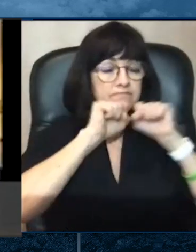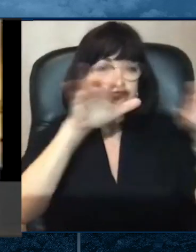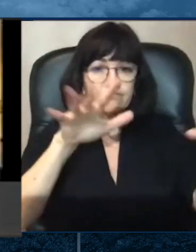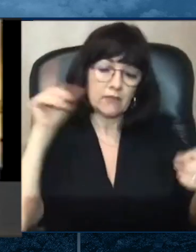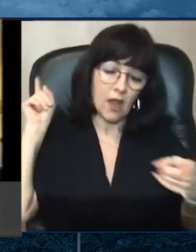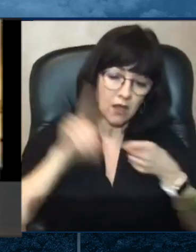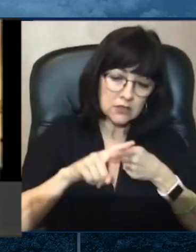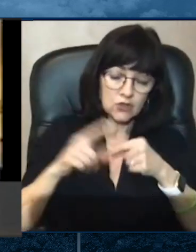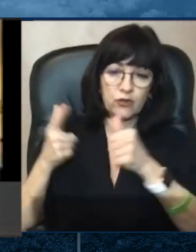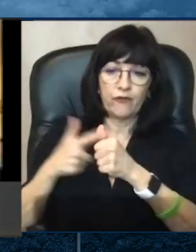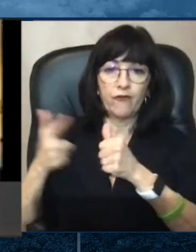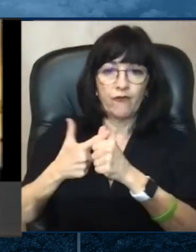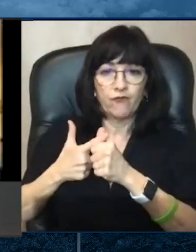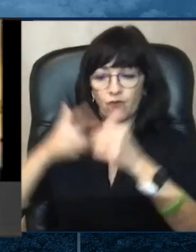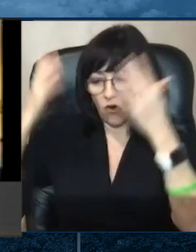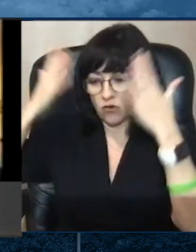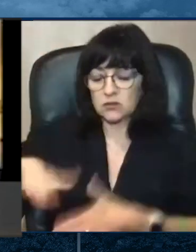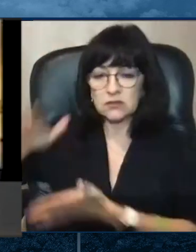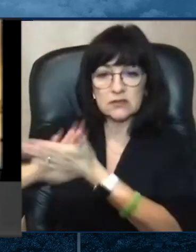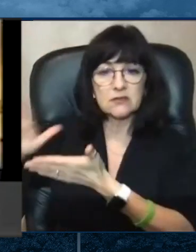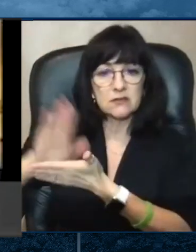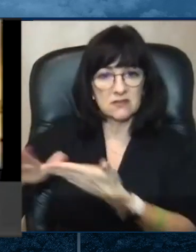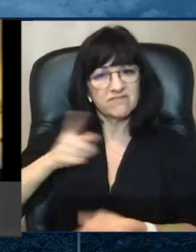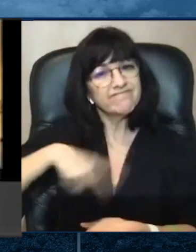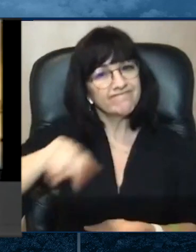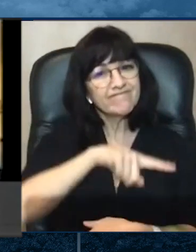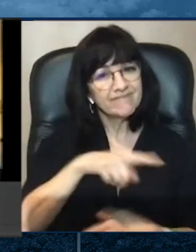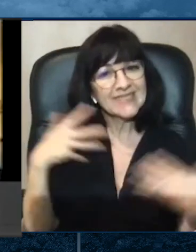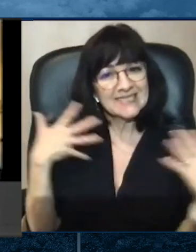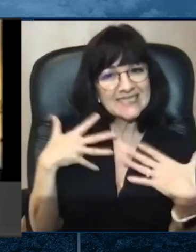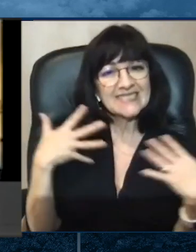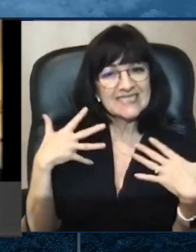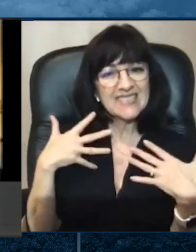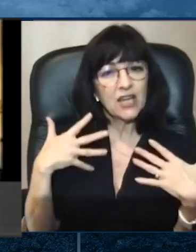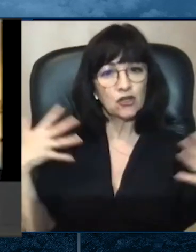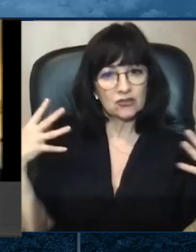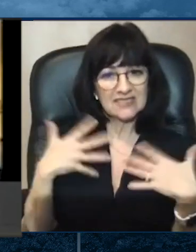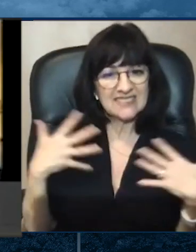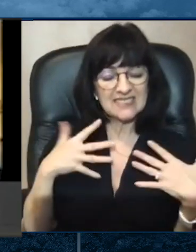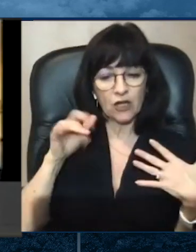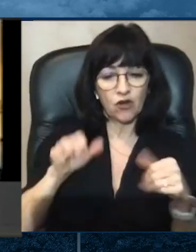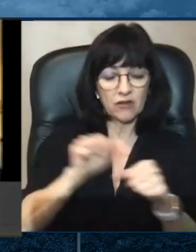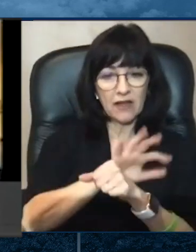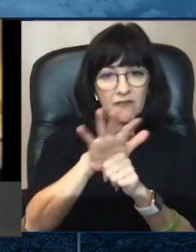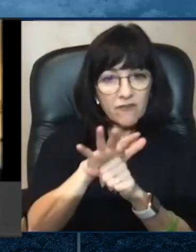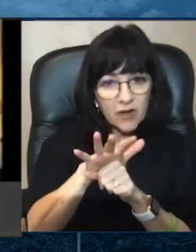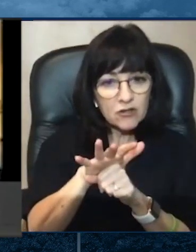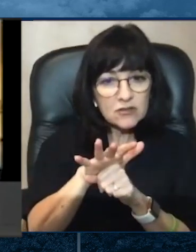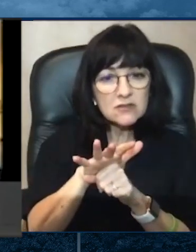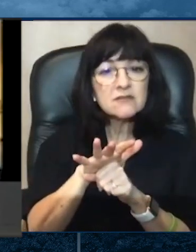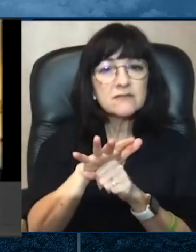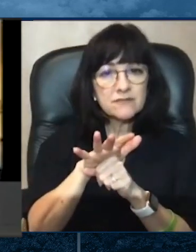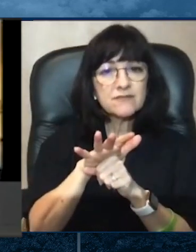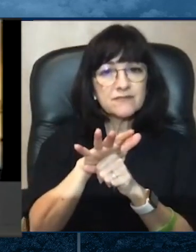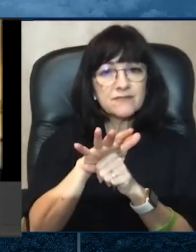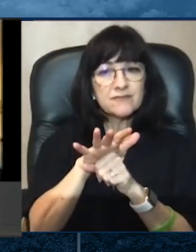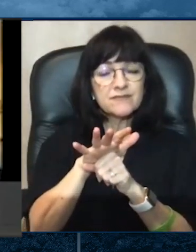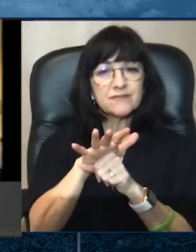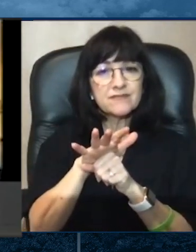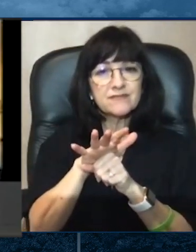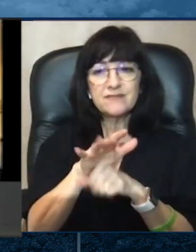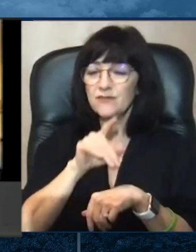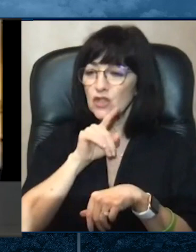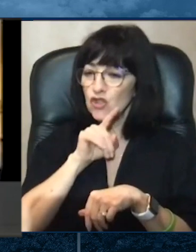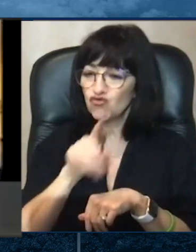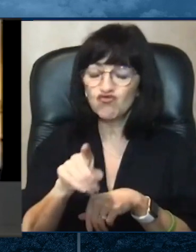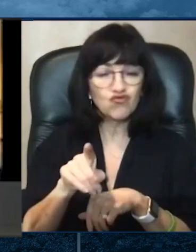They're scared. They're scared about the virus. They're scared about ice. They're scared about almost everything